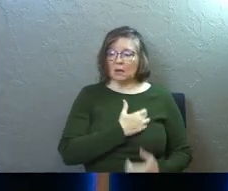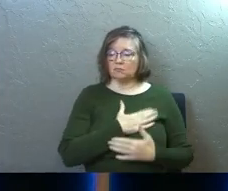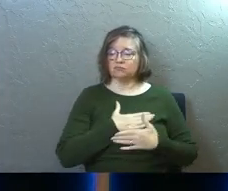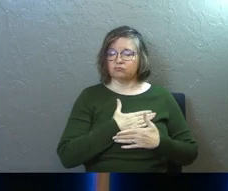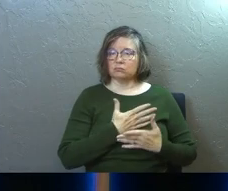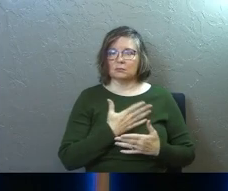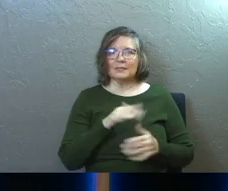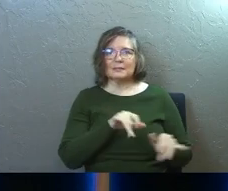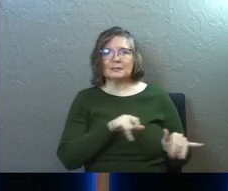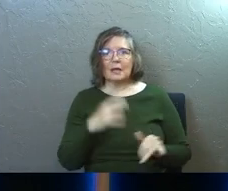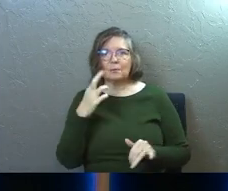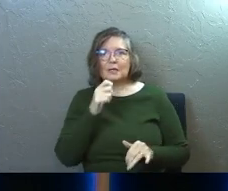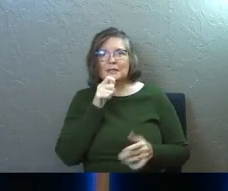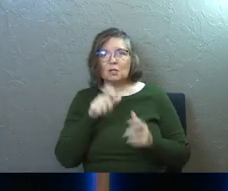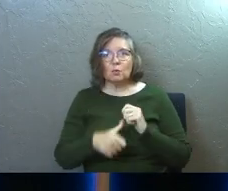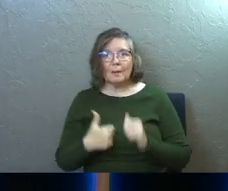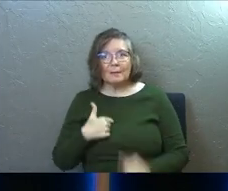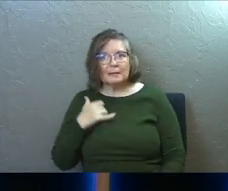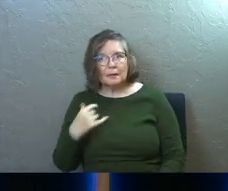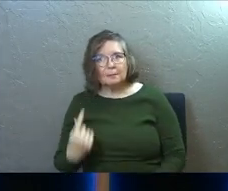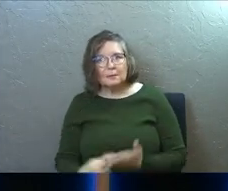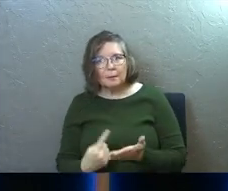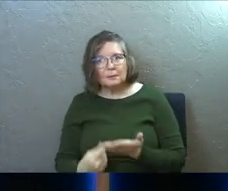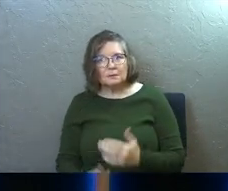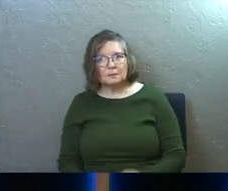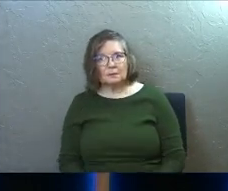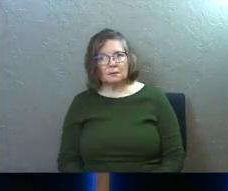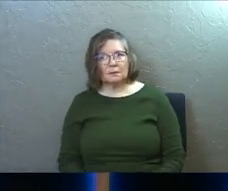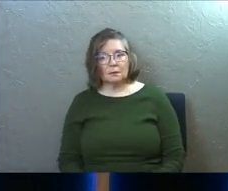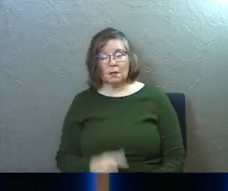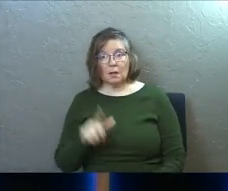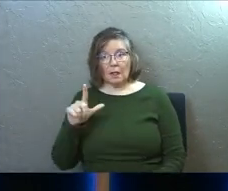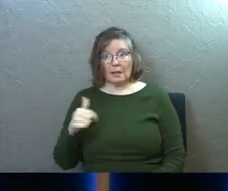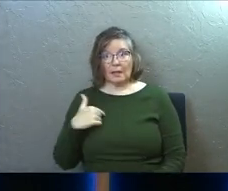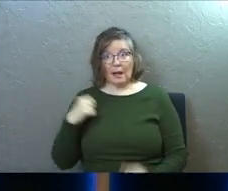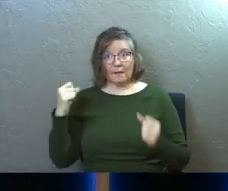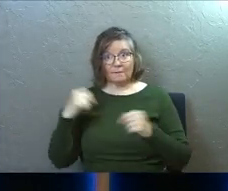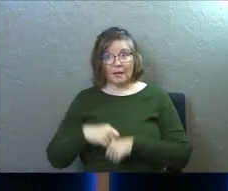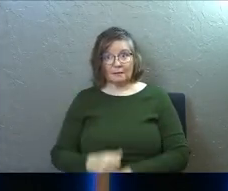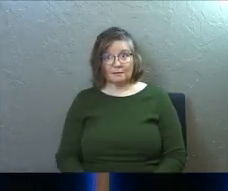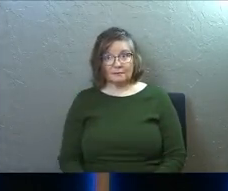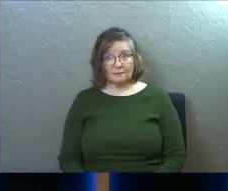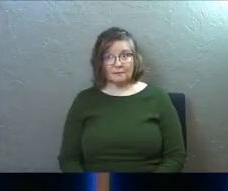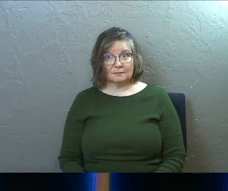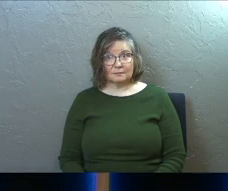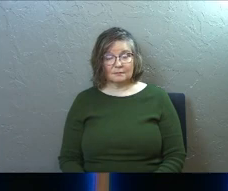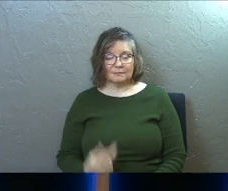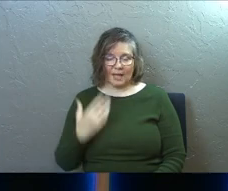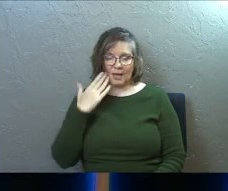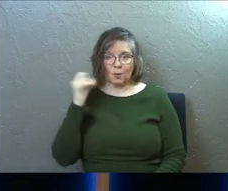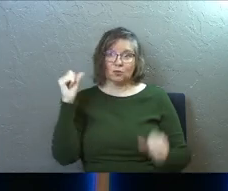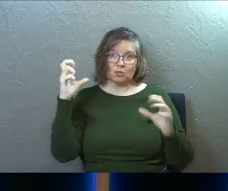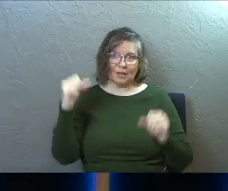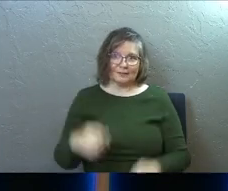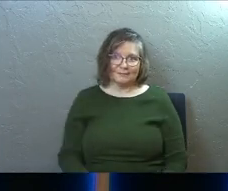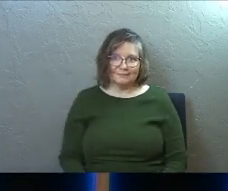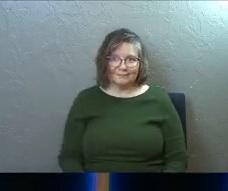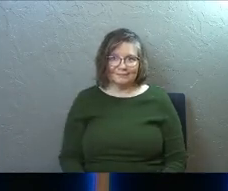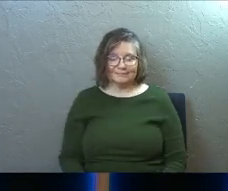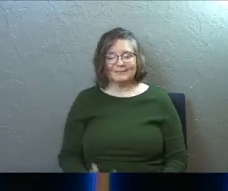Same reason it doesn't wreck me sometimes. So Linda and I fight. I know you're shocked.